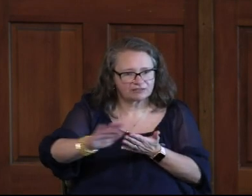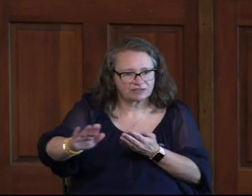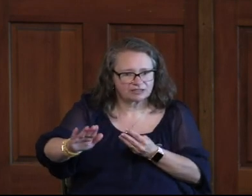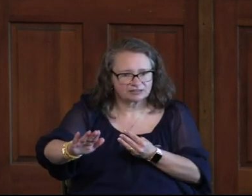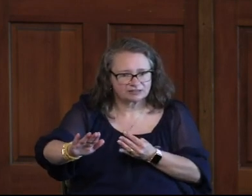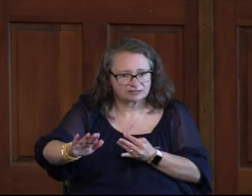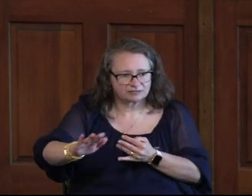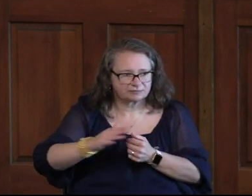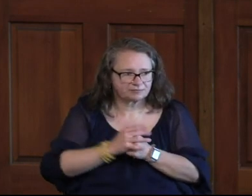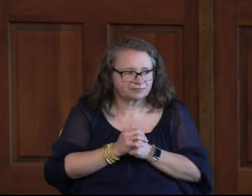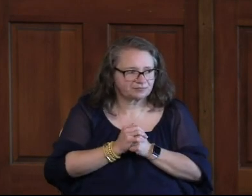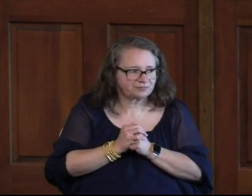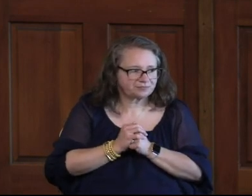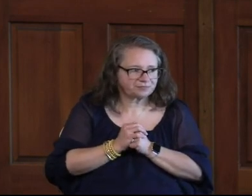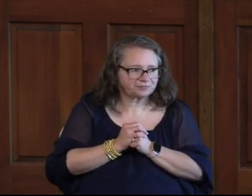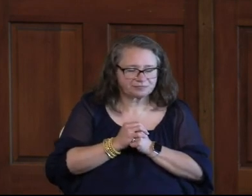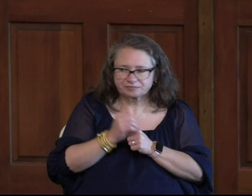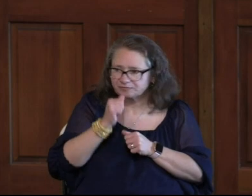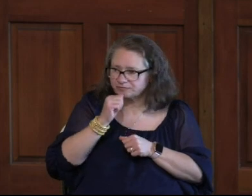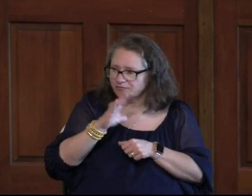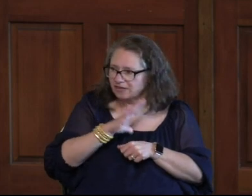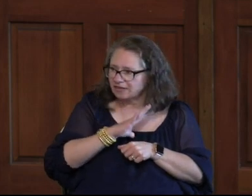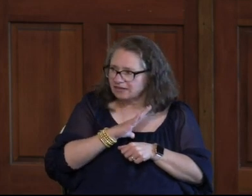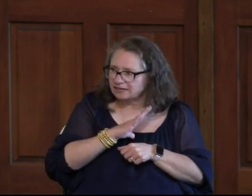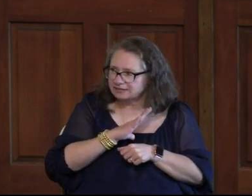Let Let Let Tell You Ladies